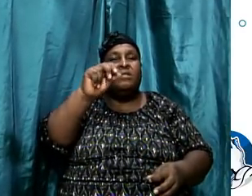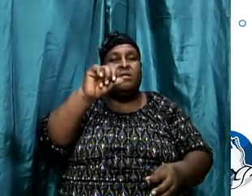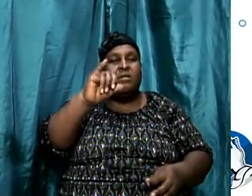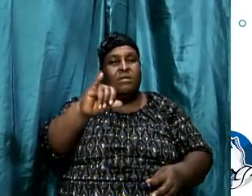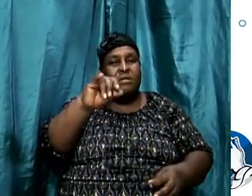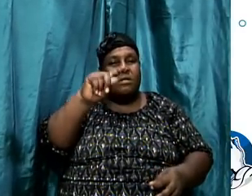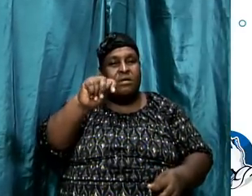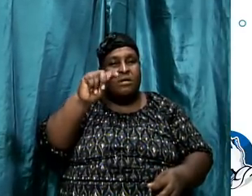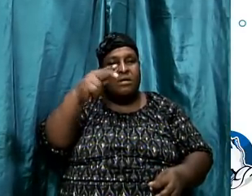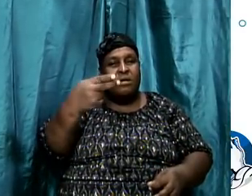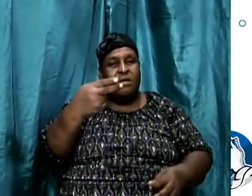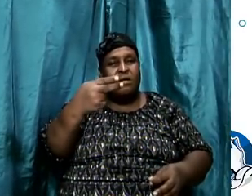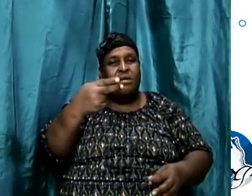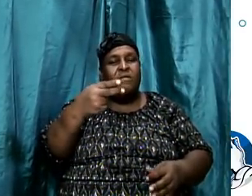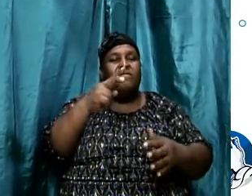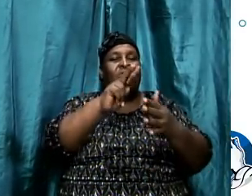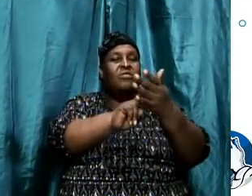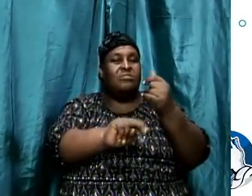but they have two different meanings.